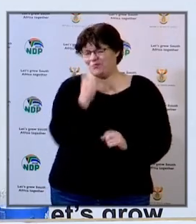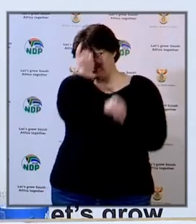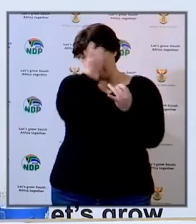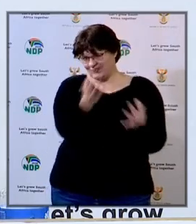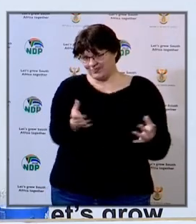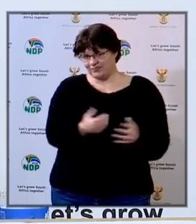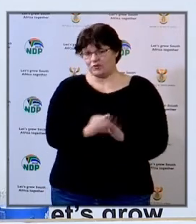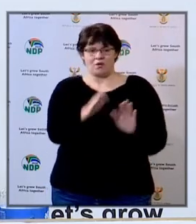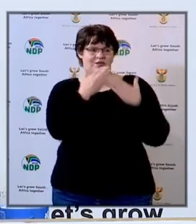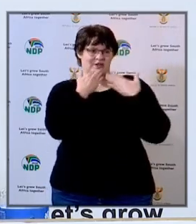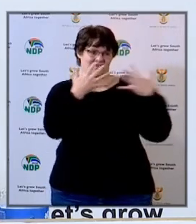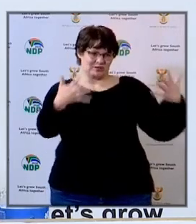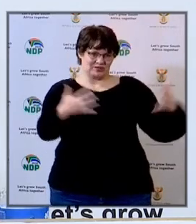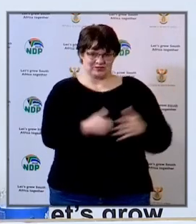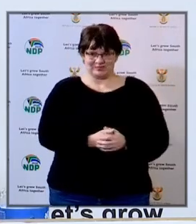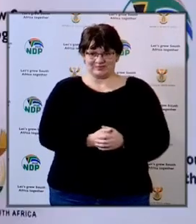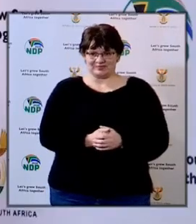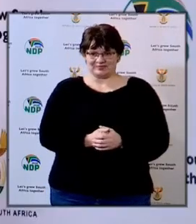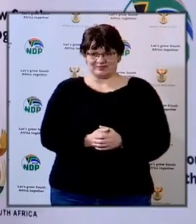very much.